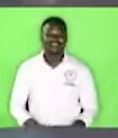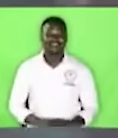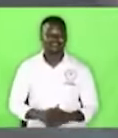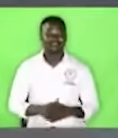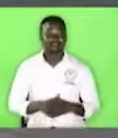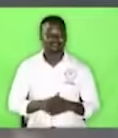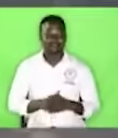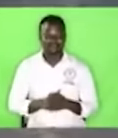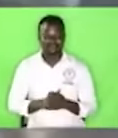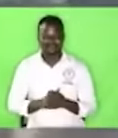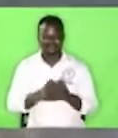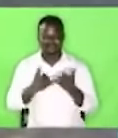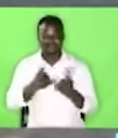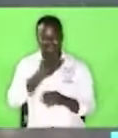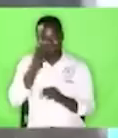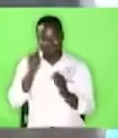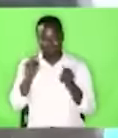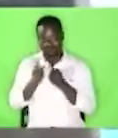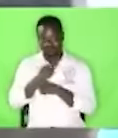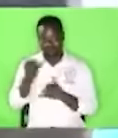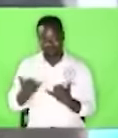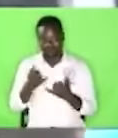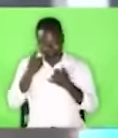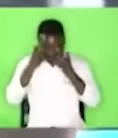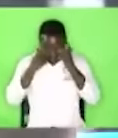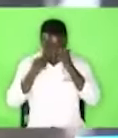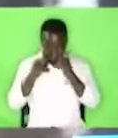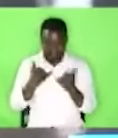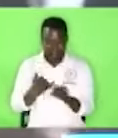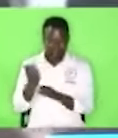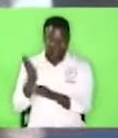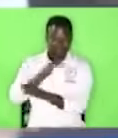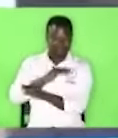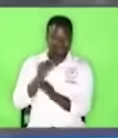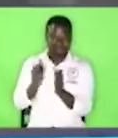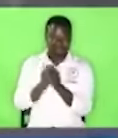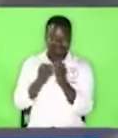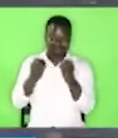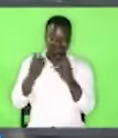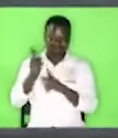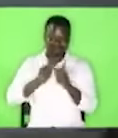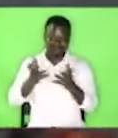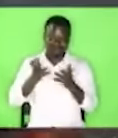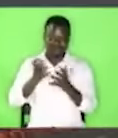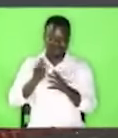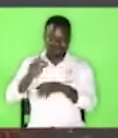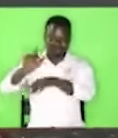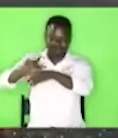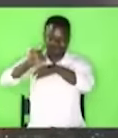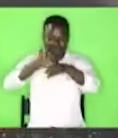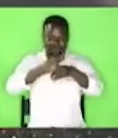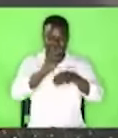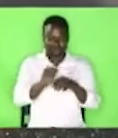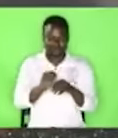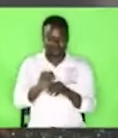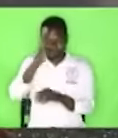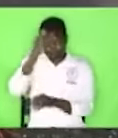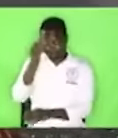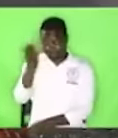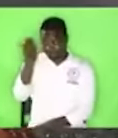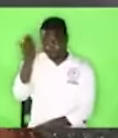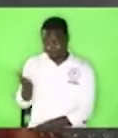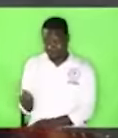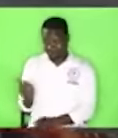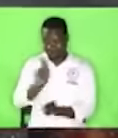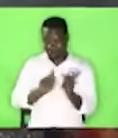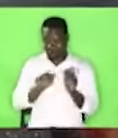it is better today because those days everyone wanted to touch him one single man but